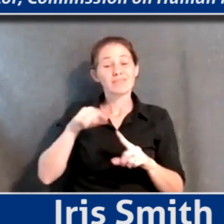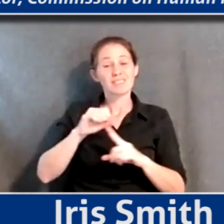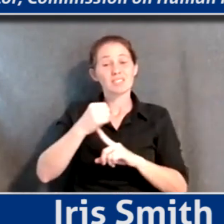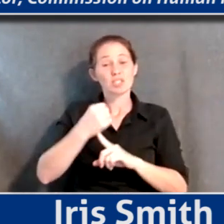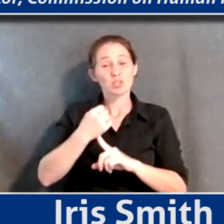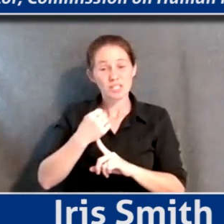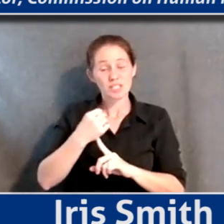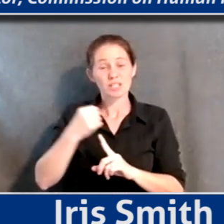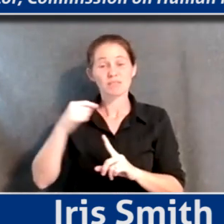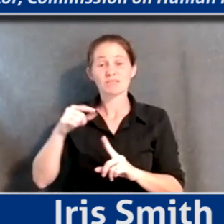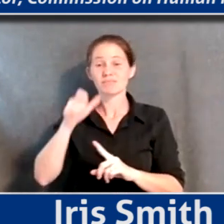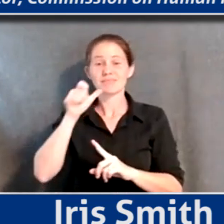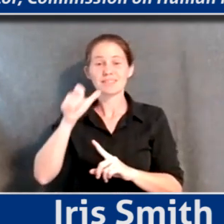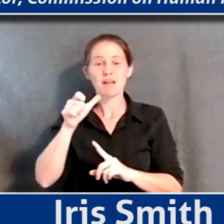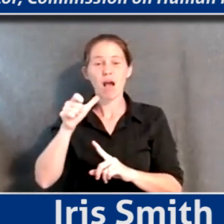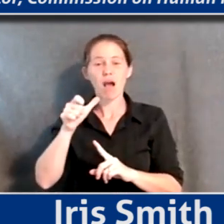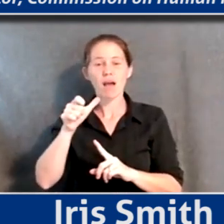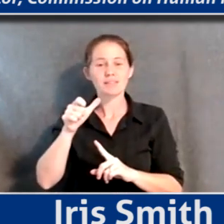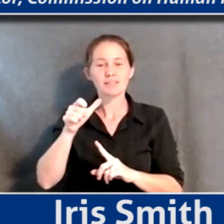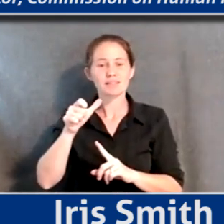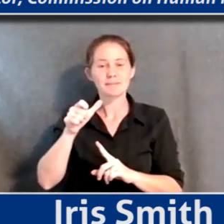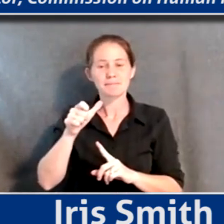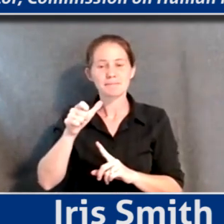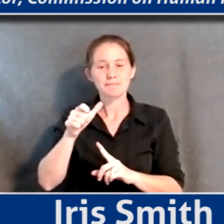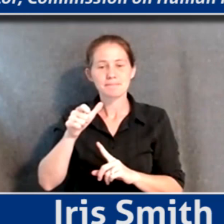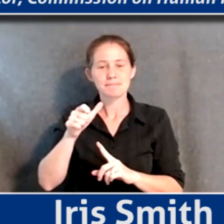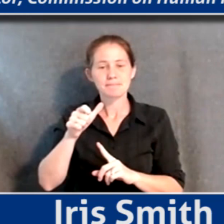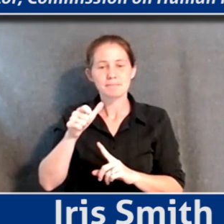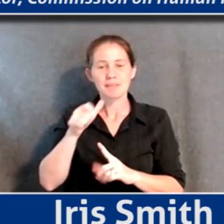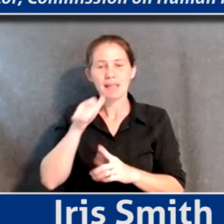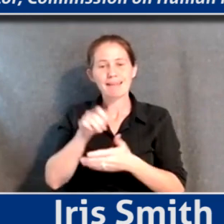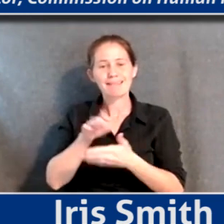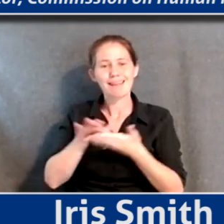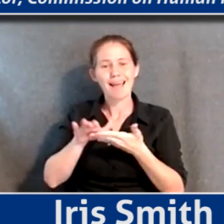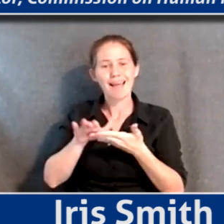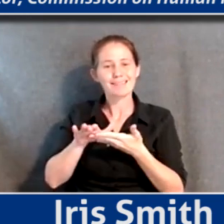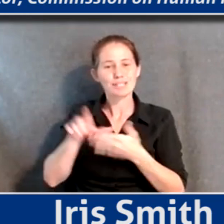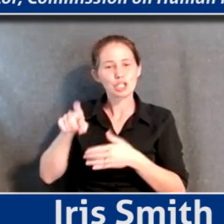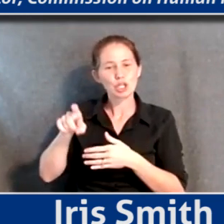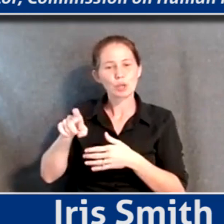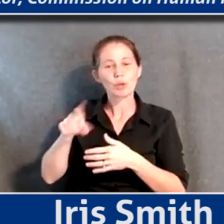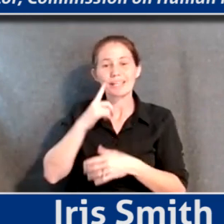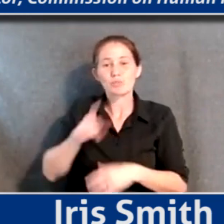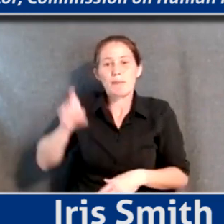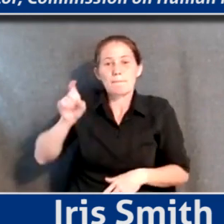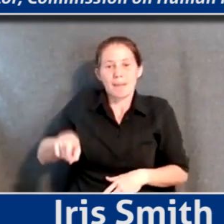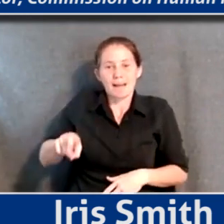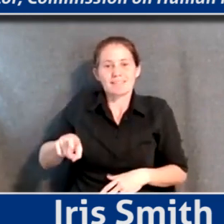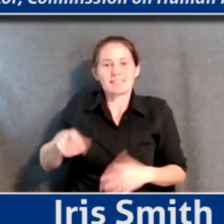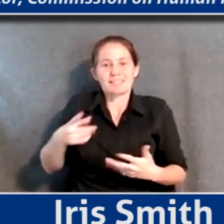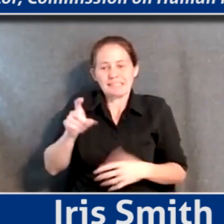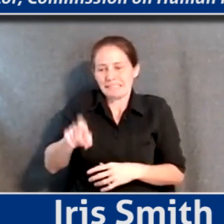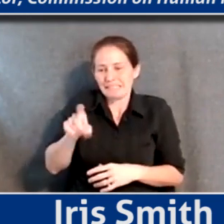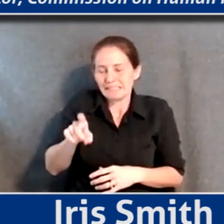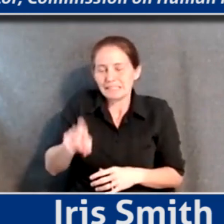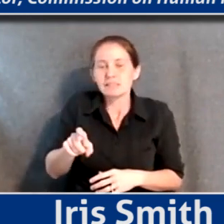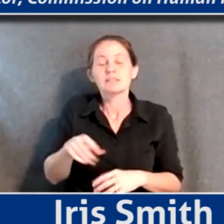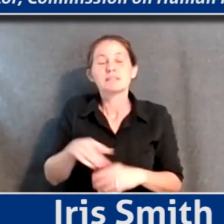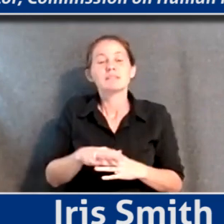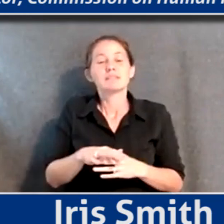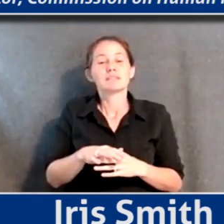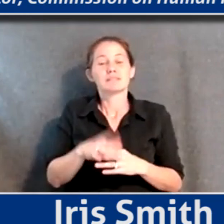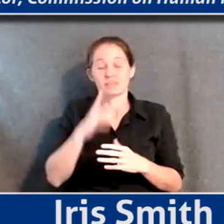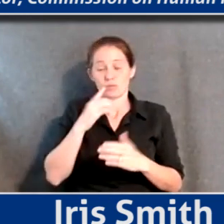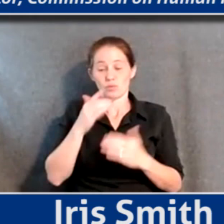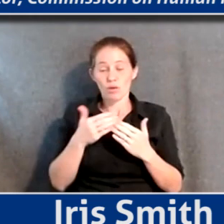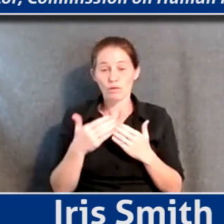where it's not a nice to, it's a we have to do or a must do as we kind of move